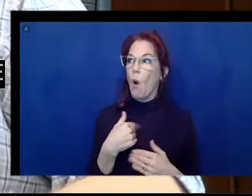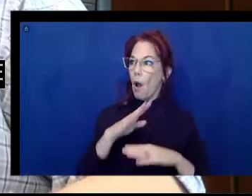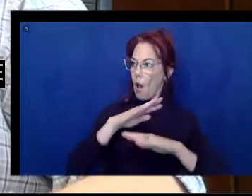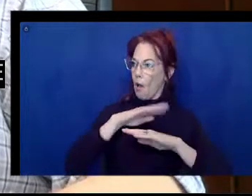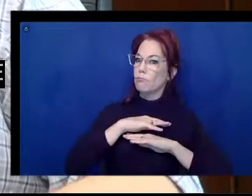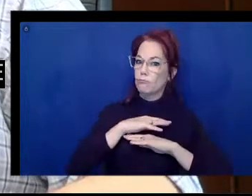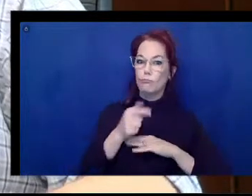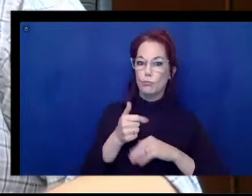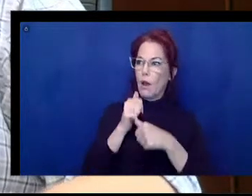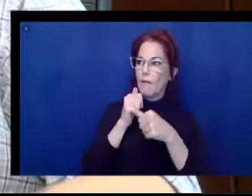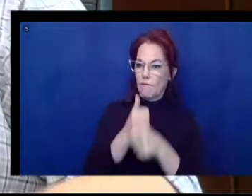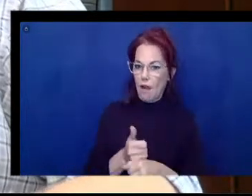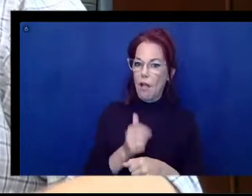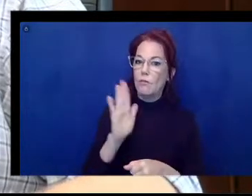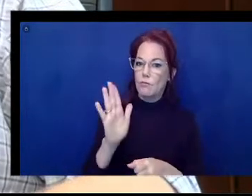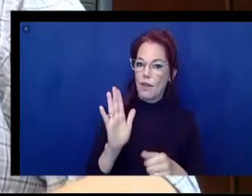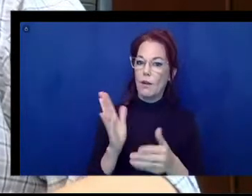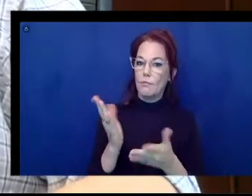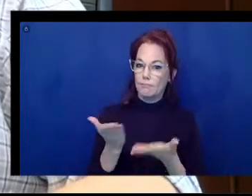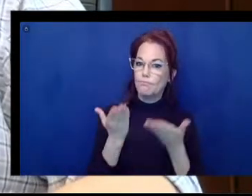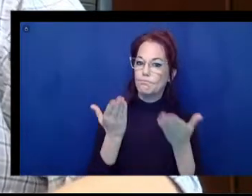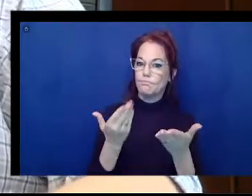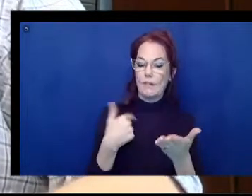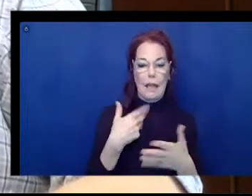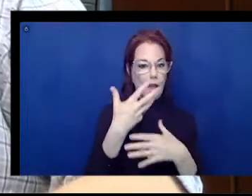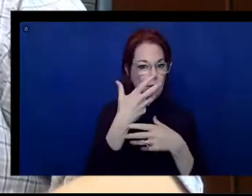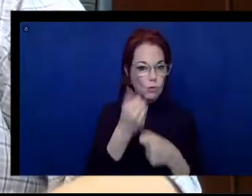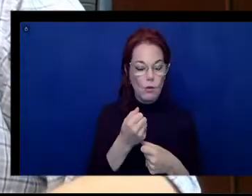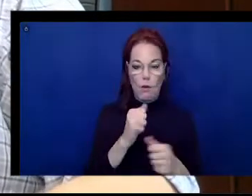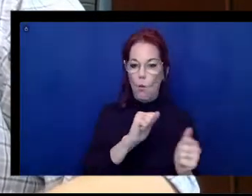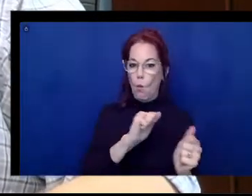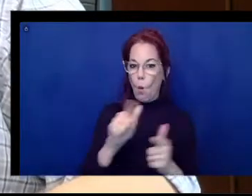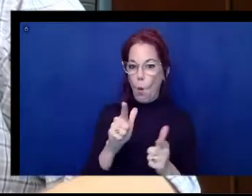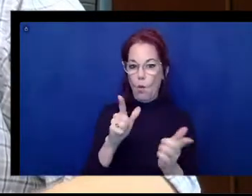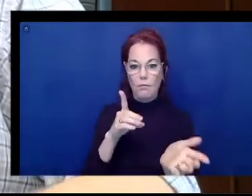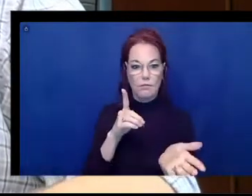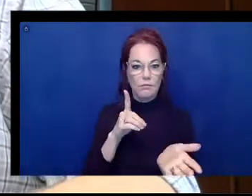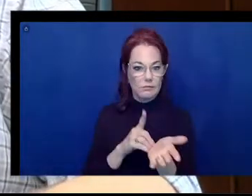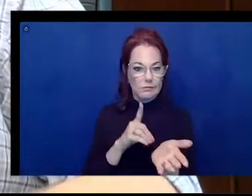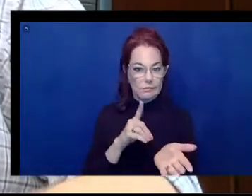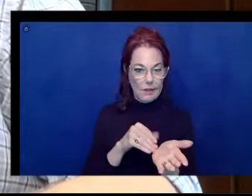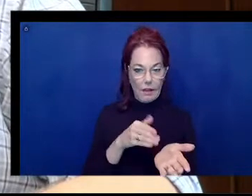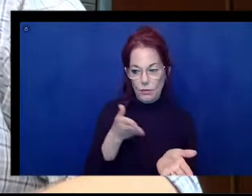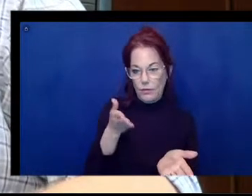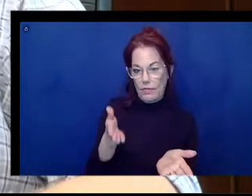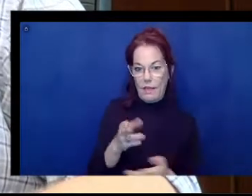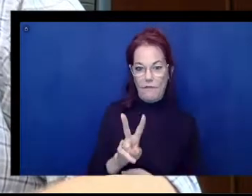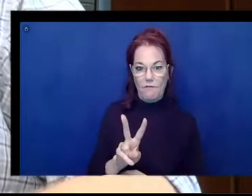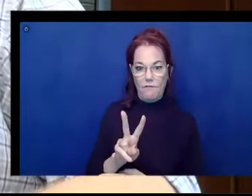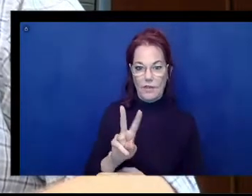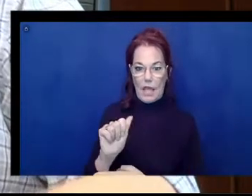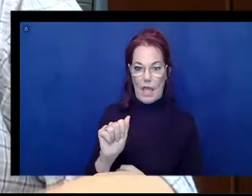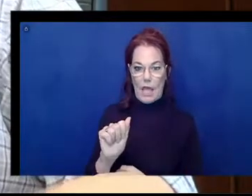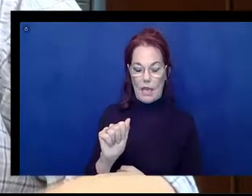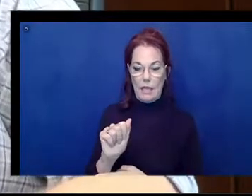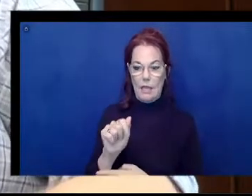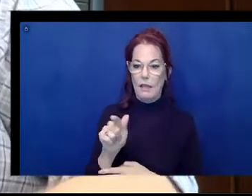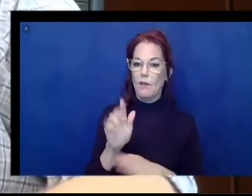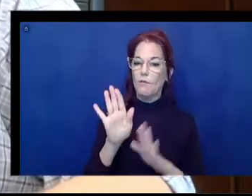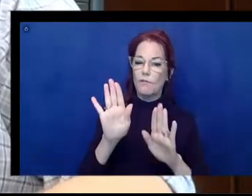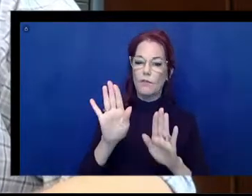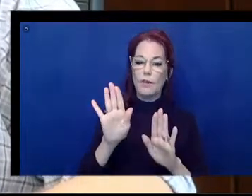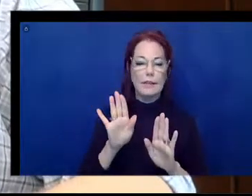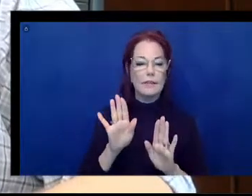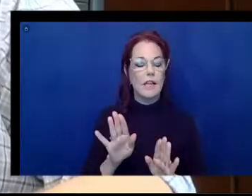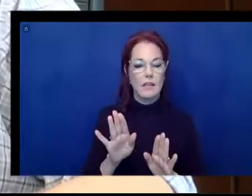along with what they said. I trust every single doctor and nurse at the VA. They are just fantastic.